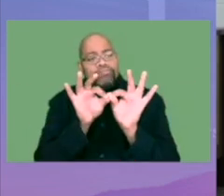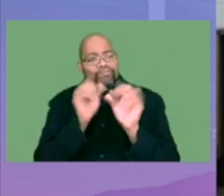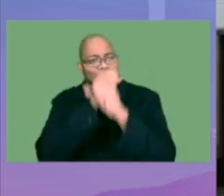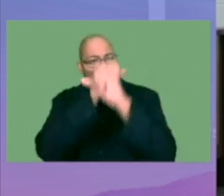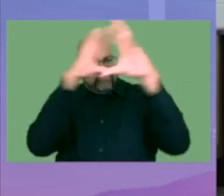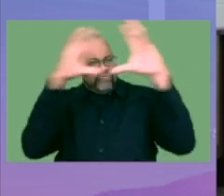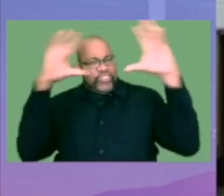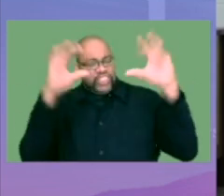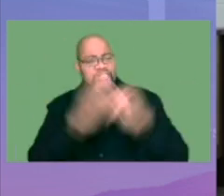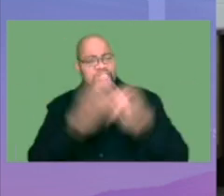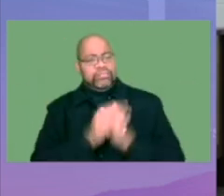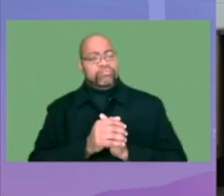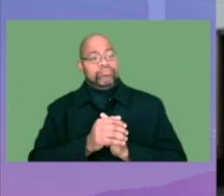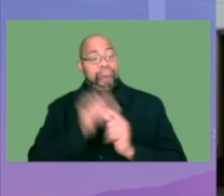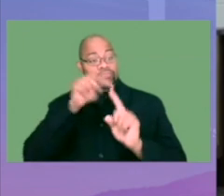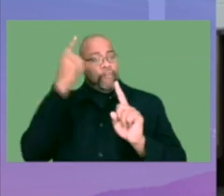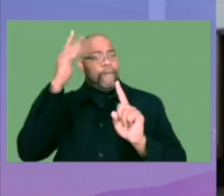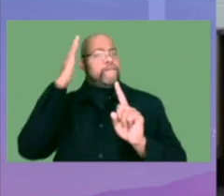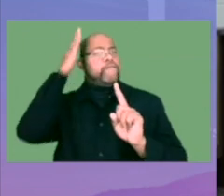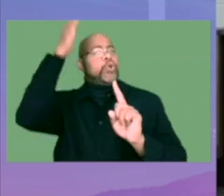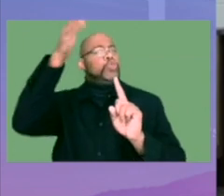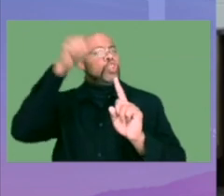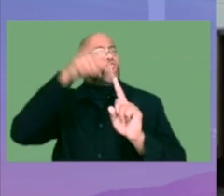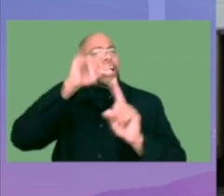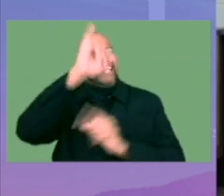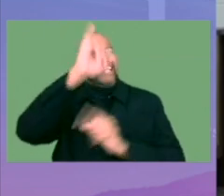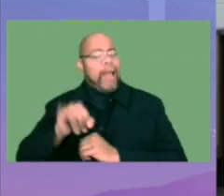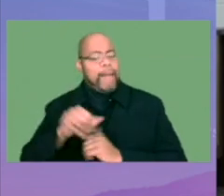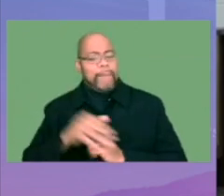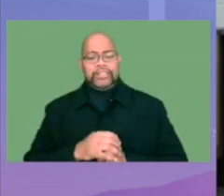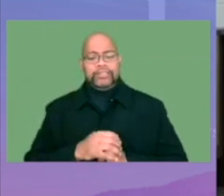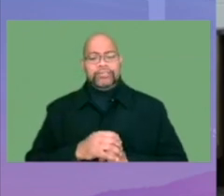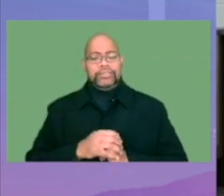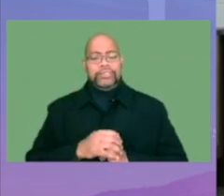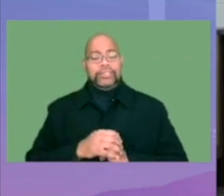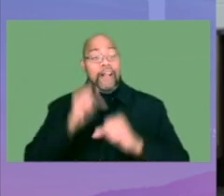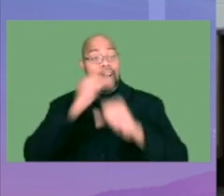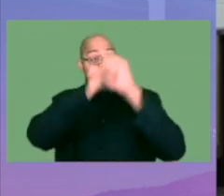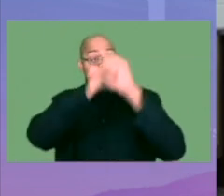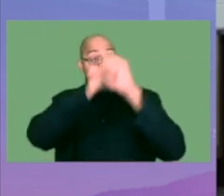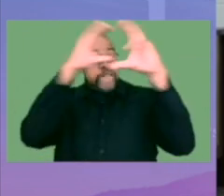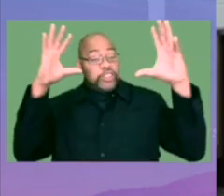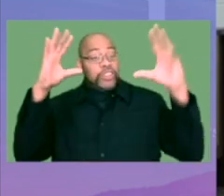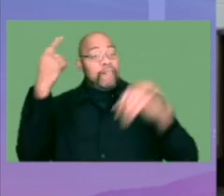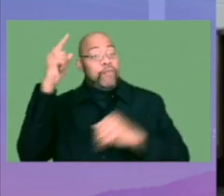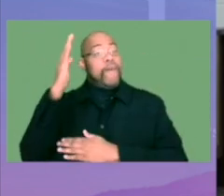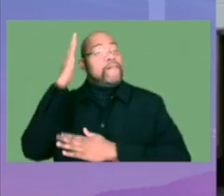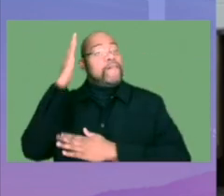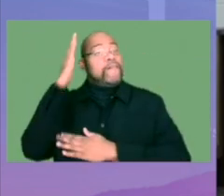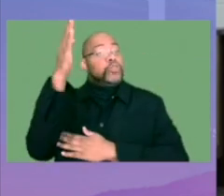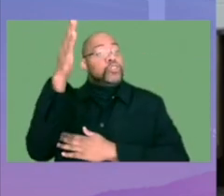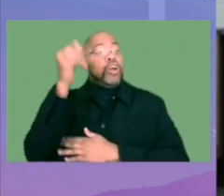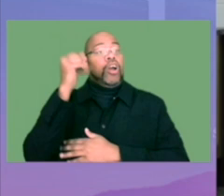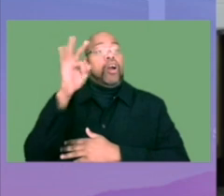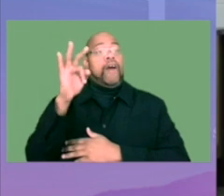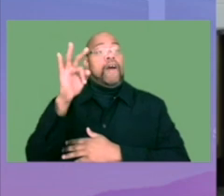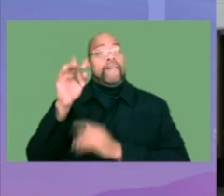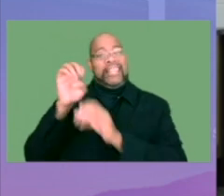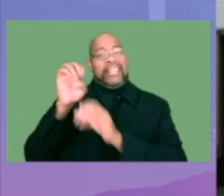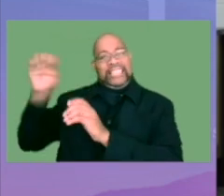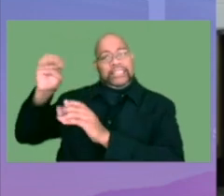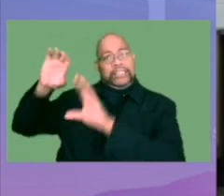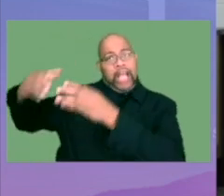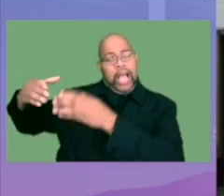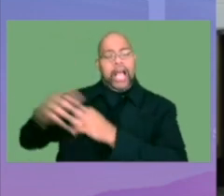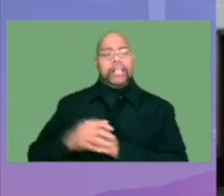important vision. A vision for the future of Indianapolis, a vision for the future